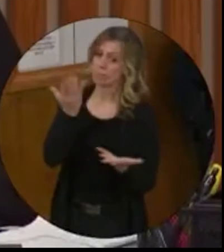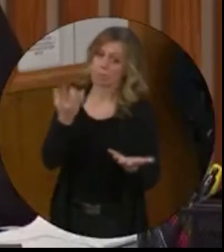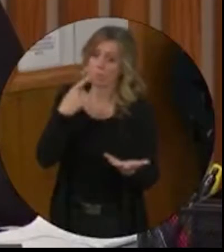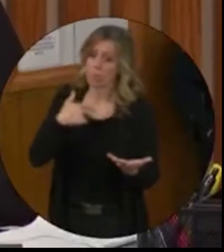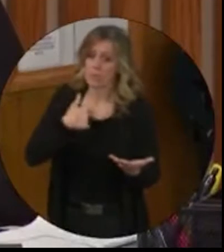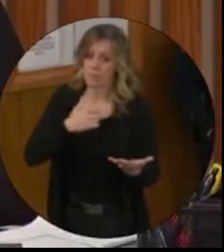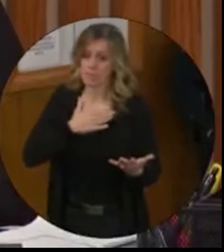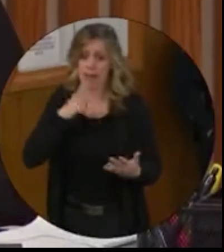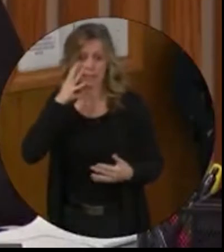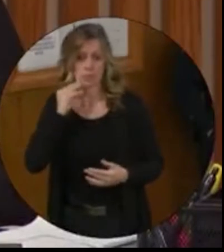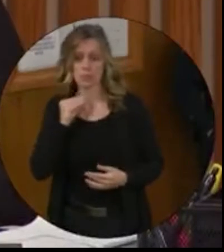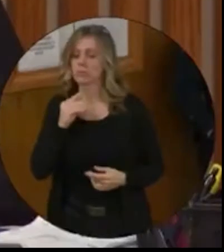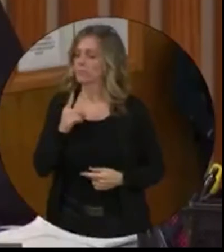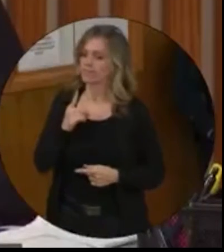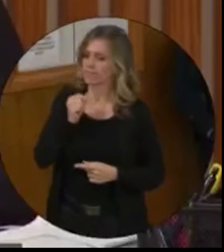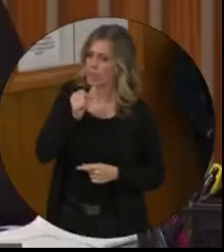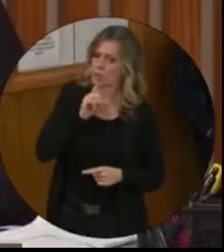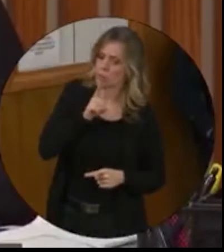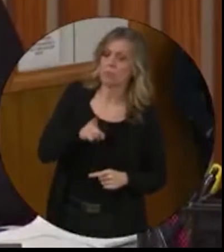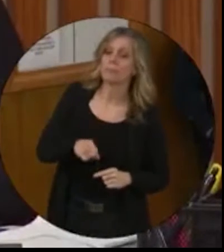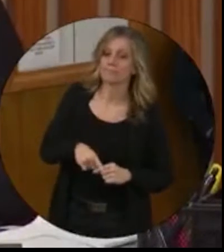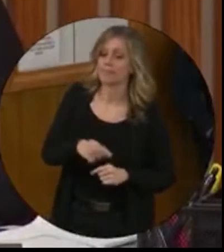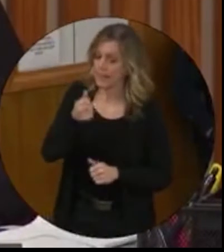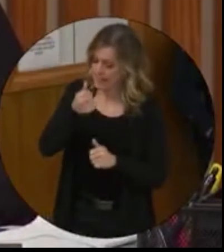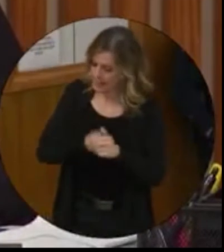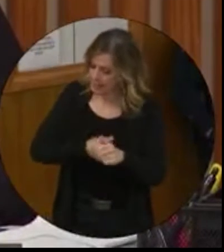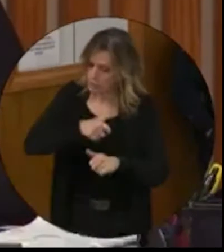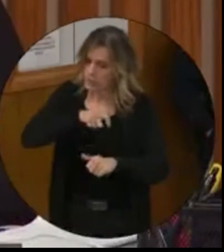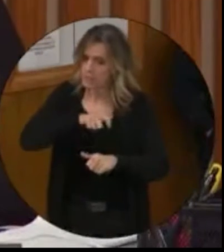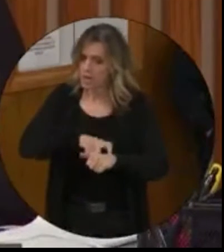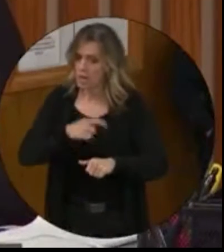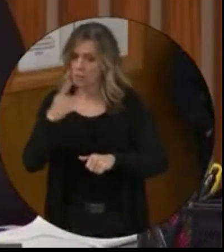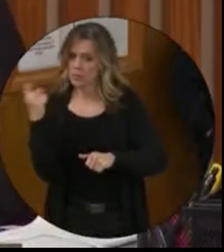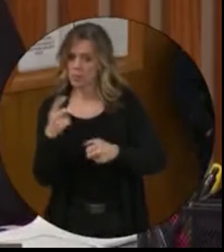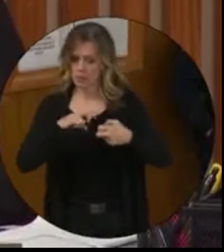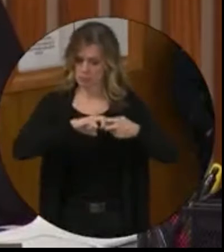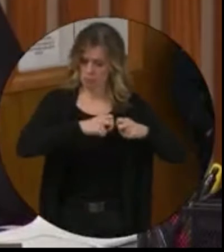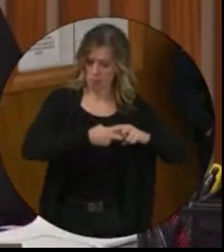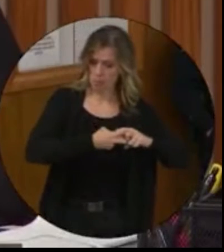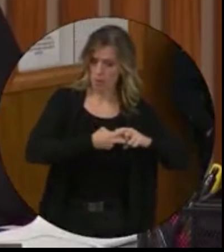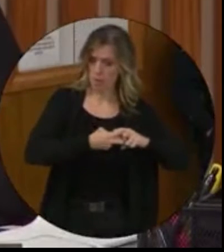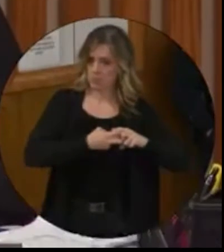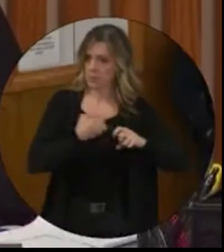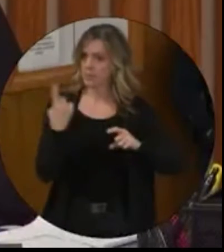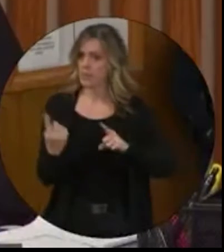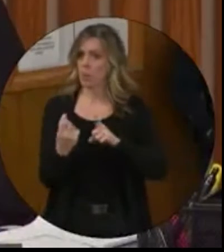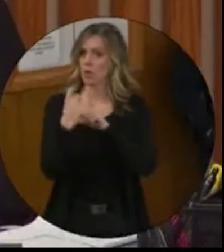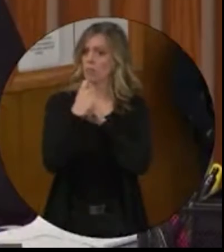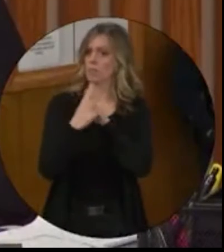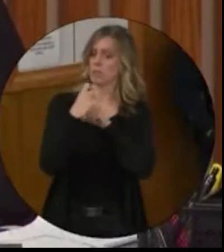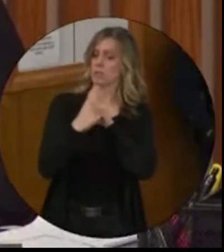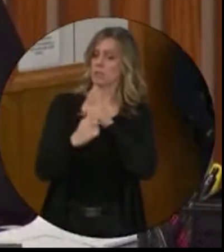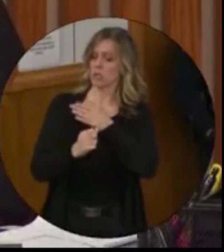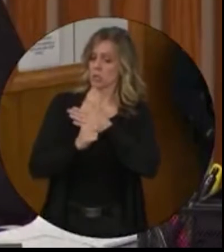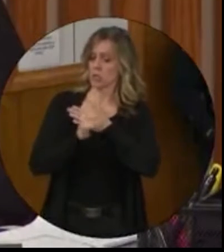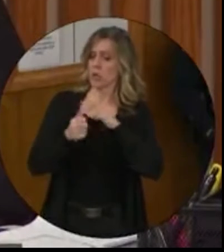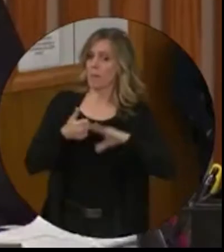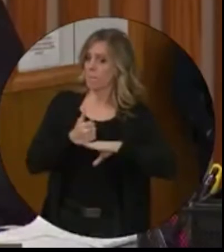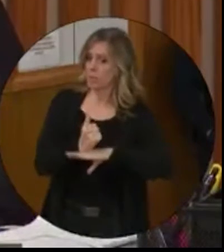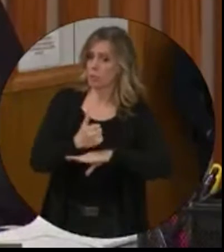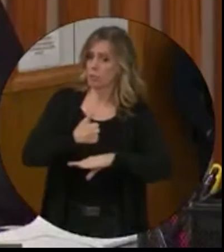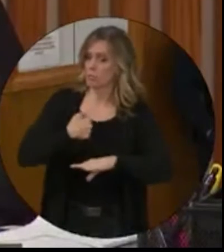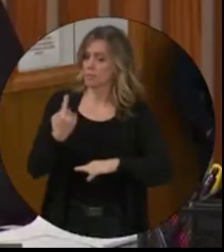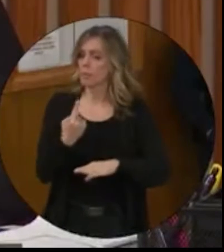And every time that there is an issue, someone is accusing me of something, she